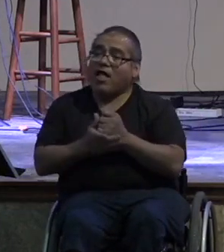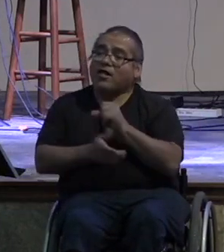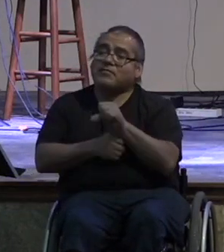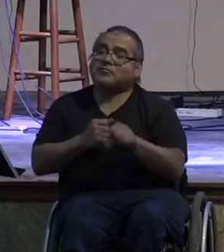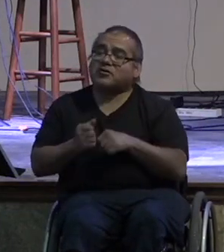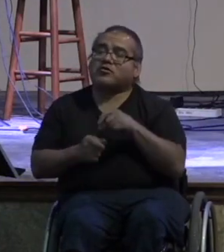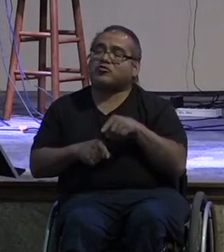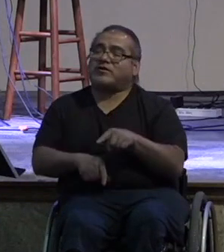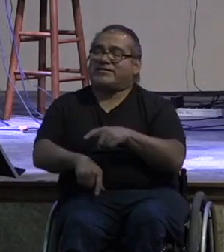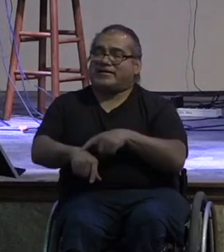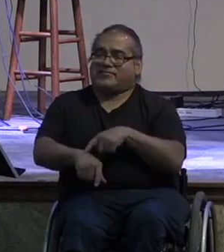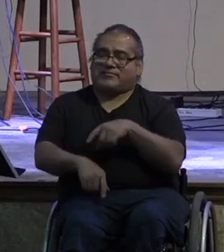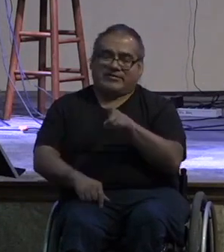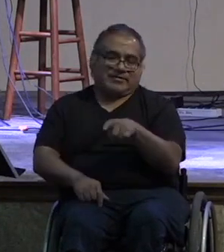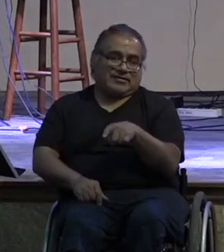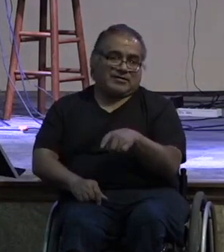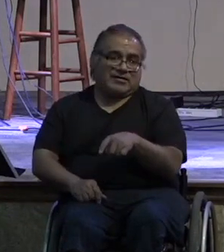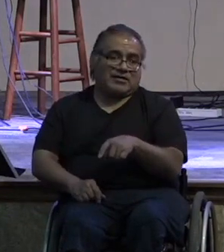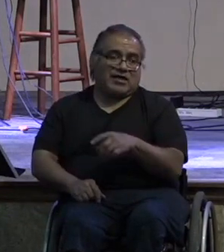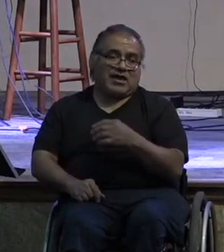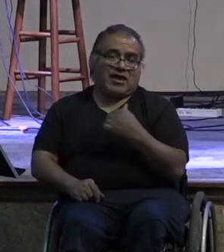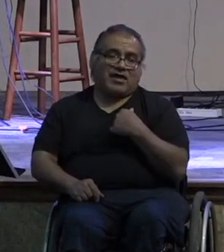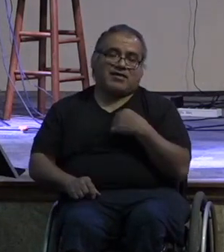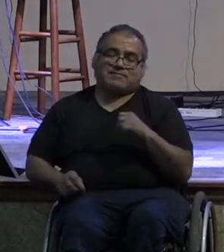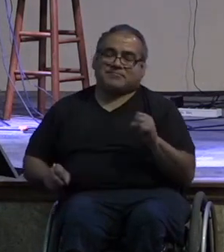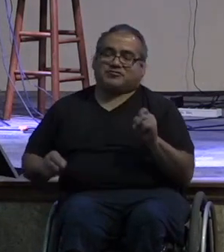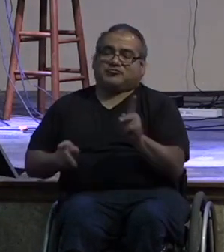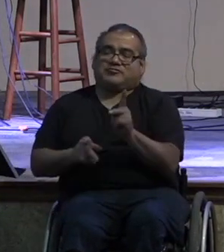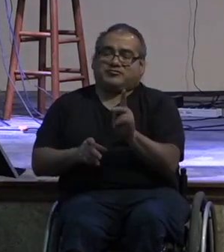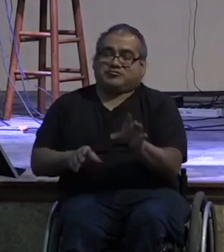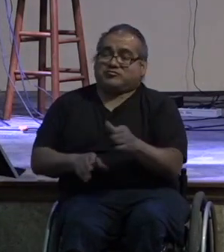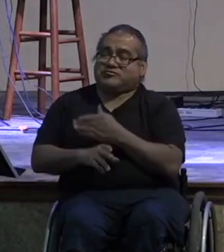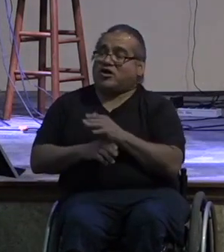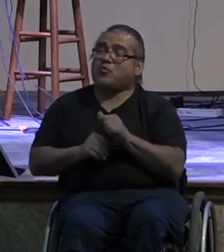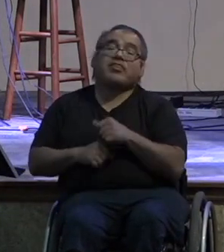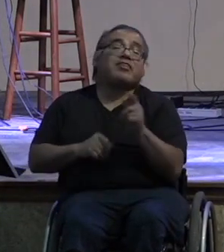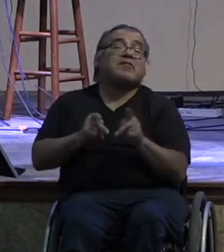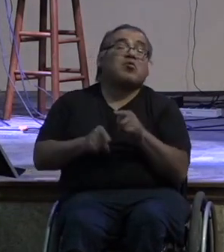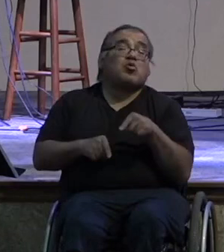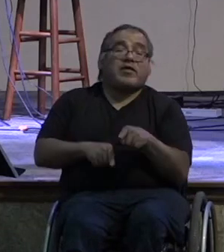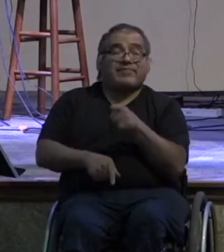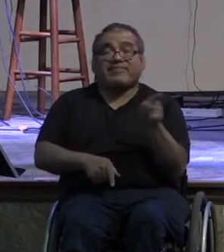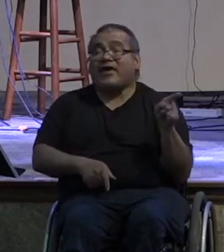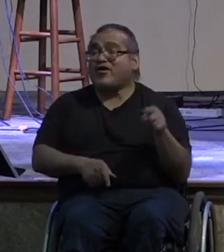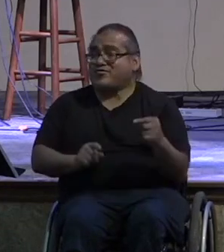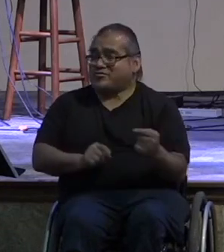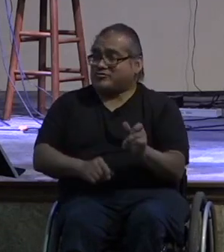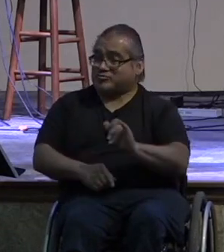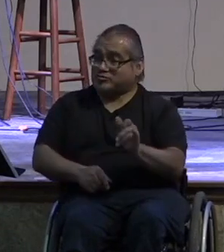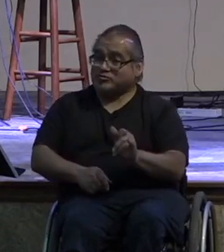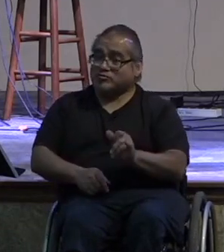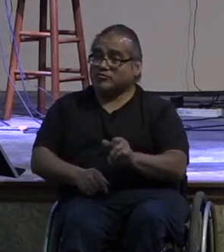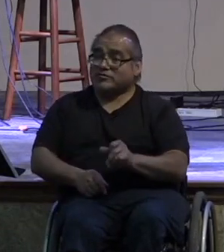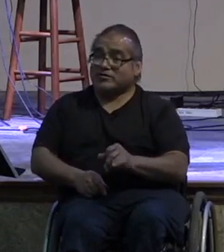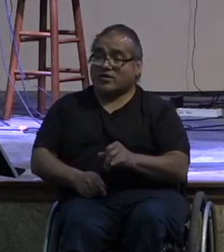of need and the cool thing is he gets to do that for me when i struggle also and we also get to do that in our community in